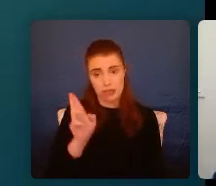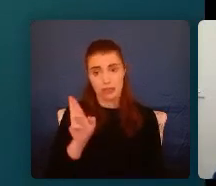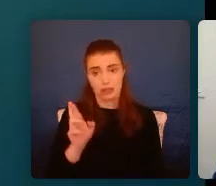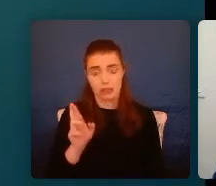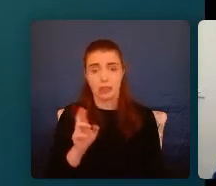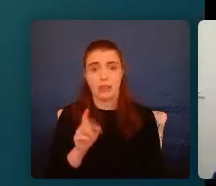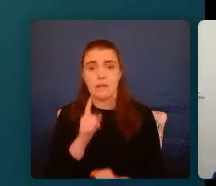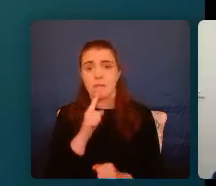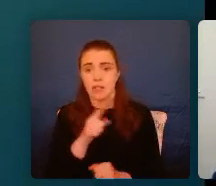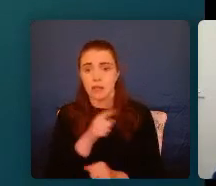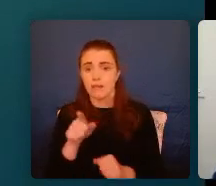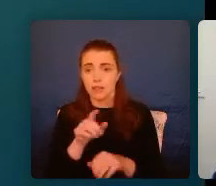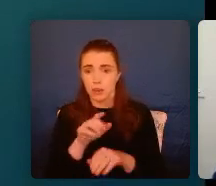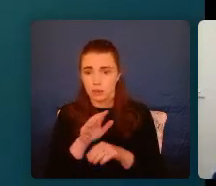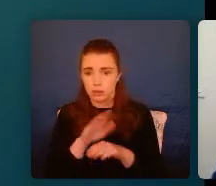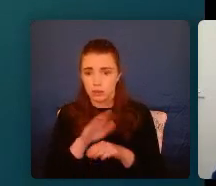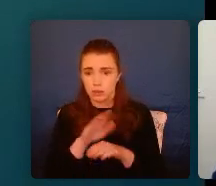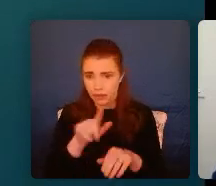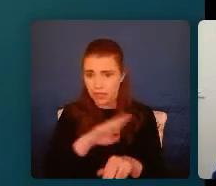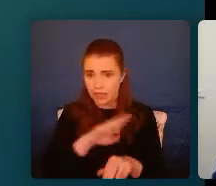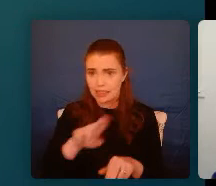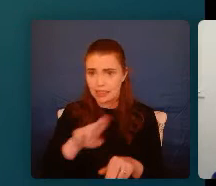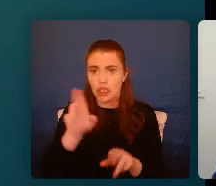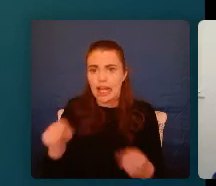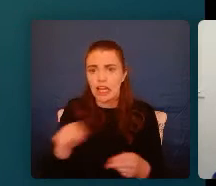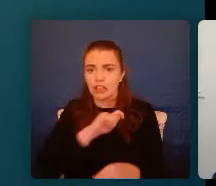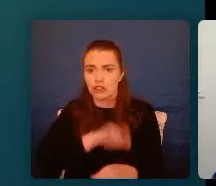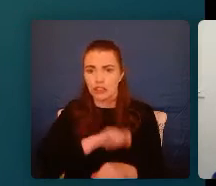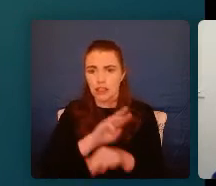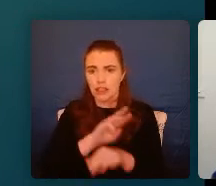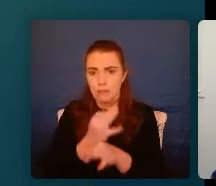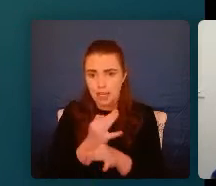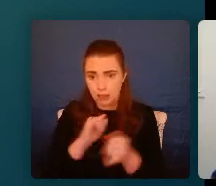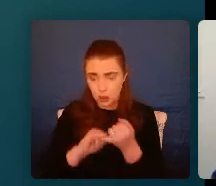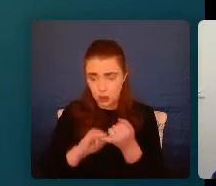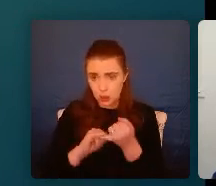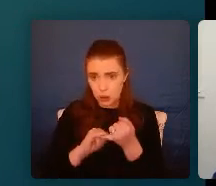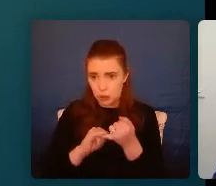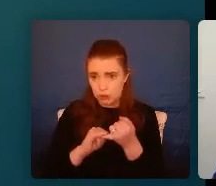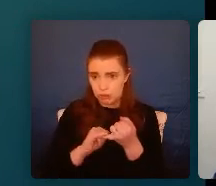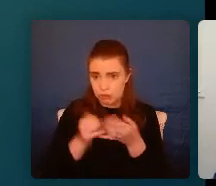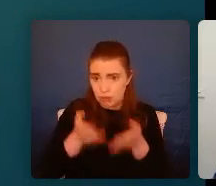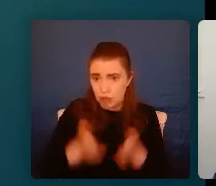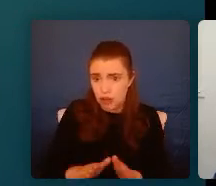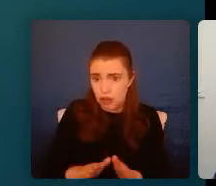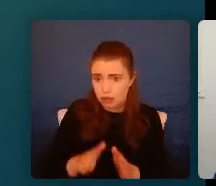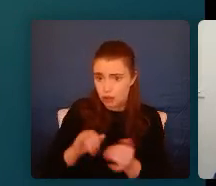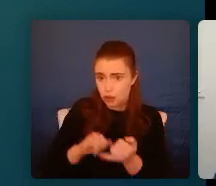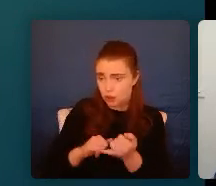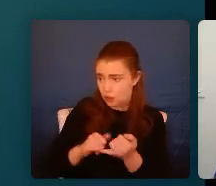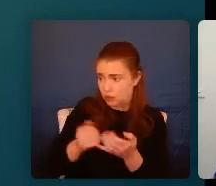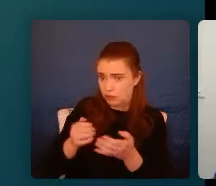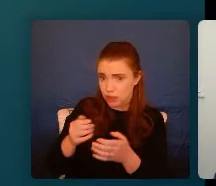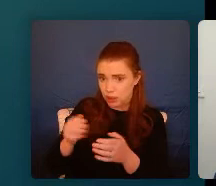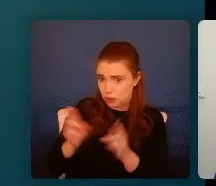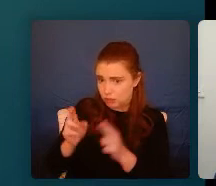had been that they couldn't trust their parents, the person who brought them into the world and was automatically entrusted with keeping them safe, meeting their needs